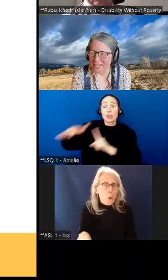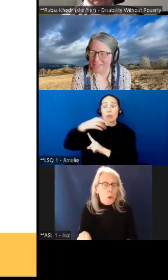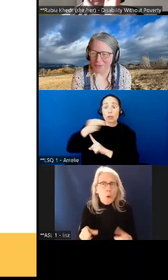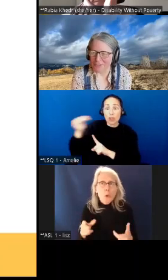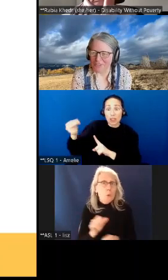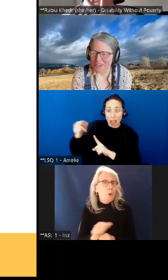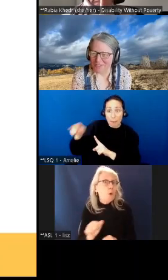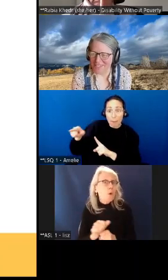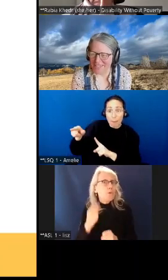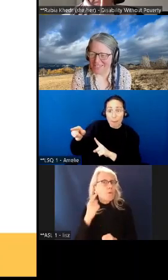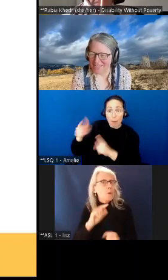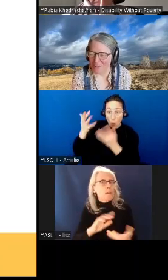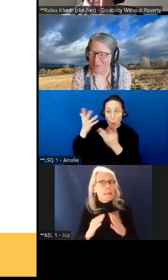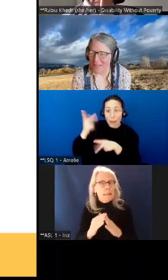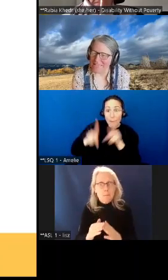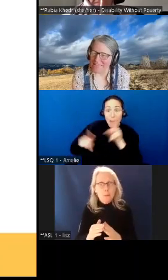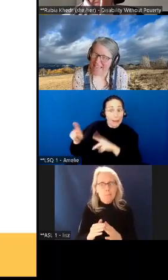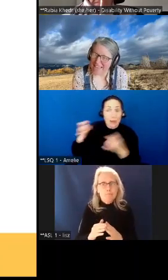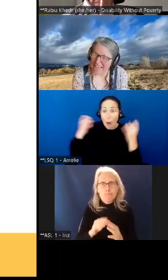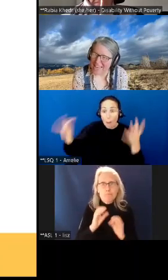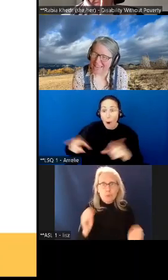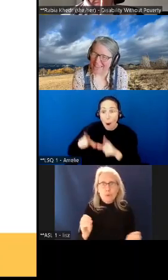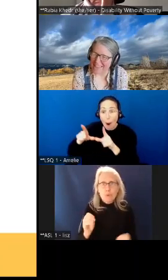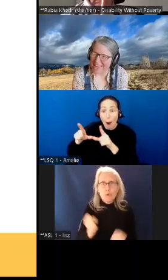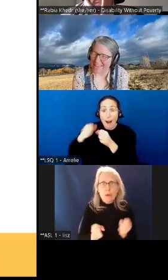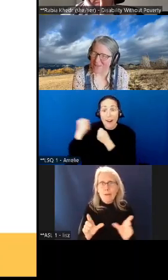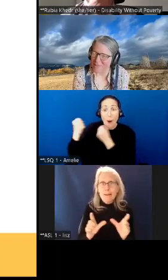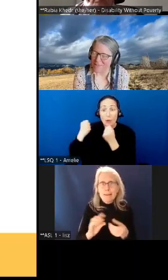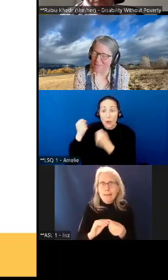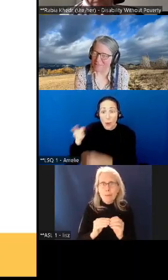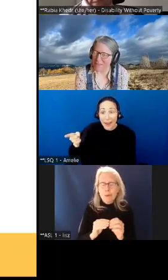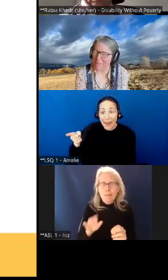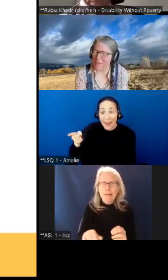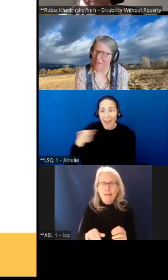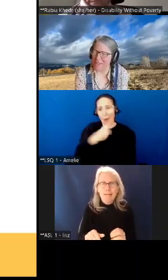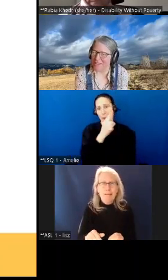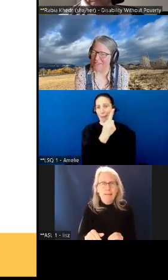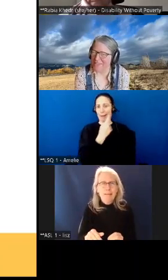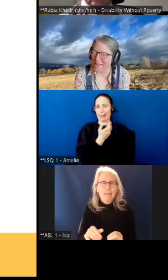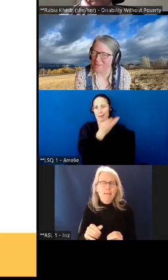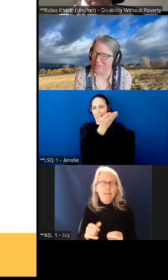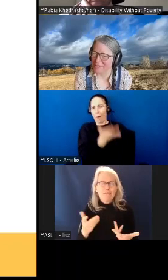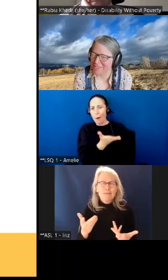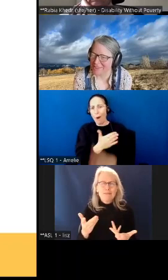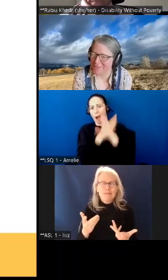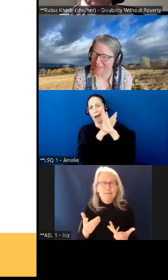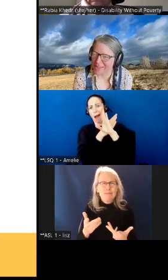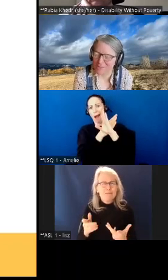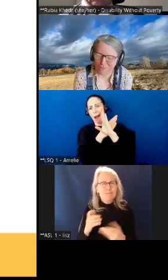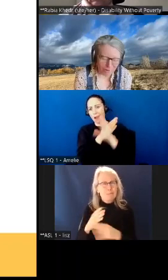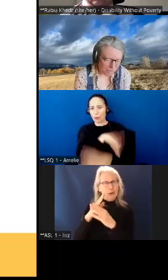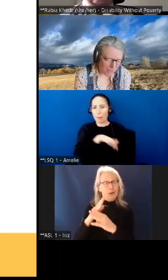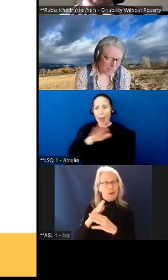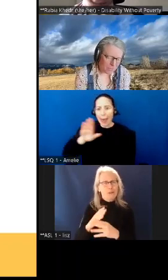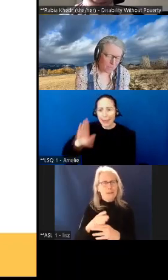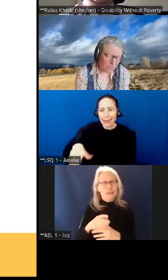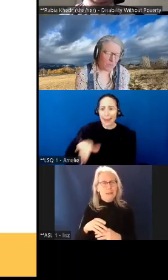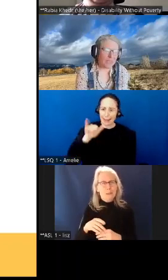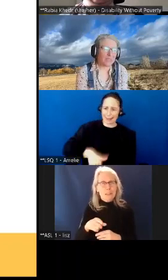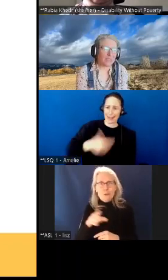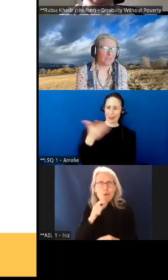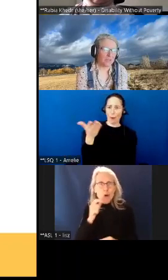don't have a driver's license number and it's that kind of thing that that people if you're not disabled you just don't think it through